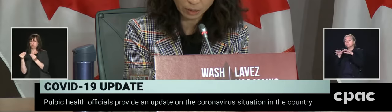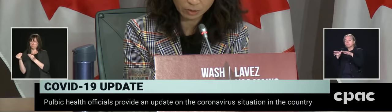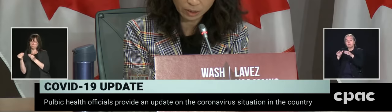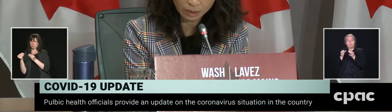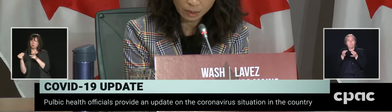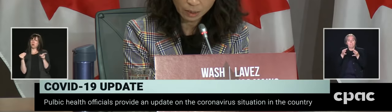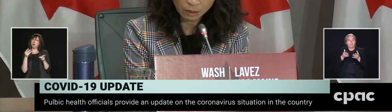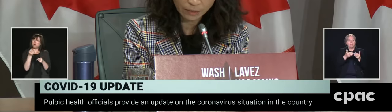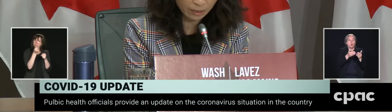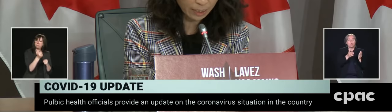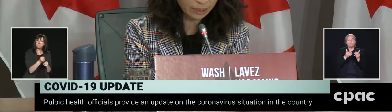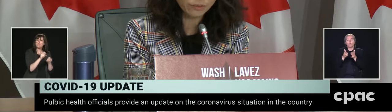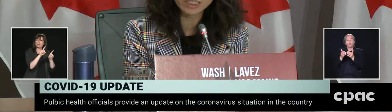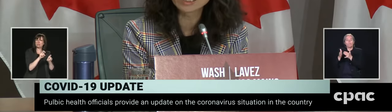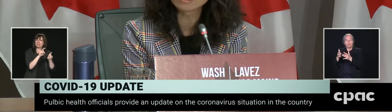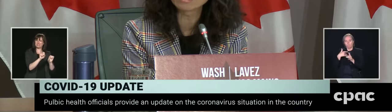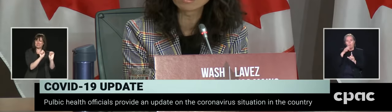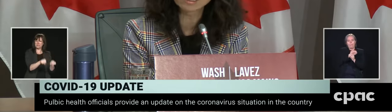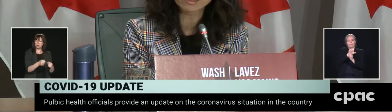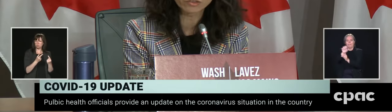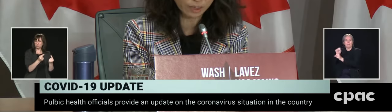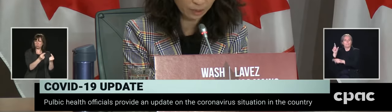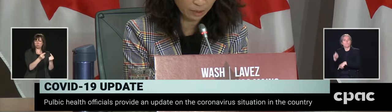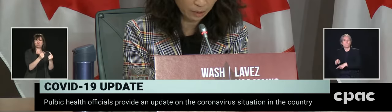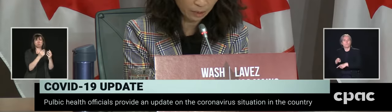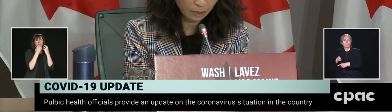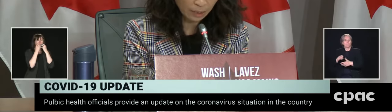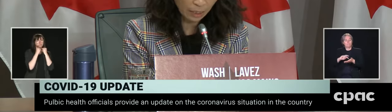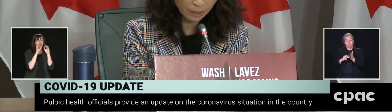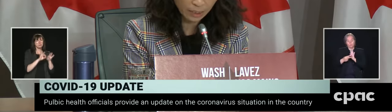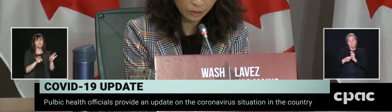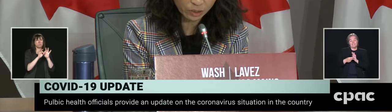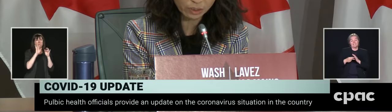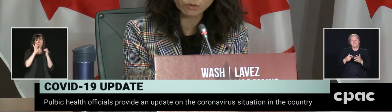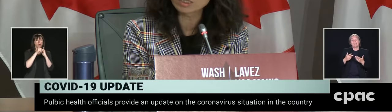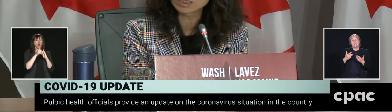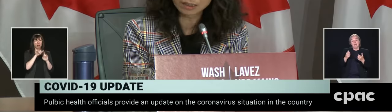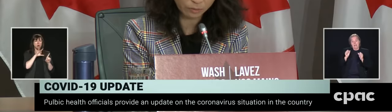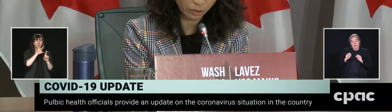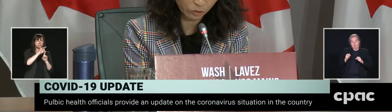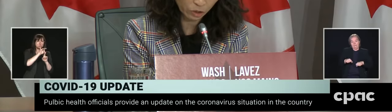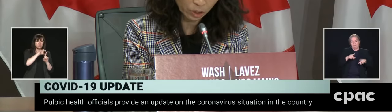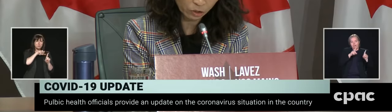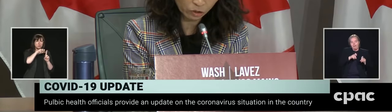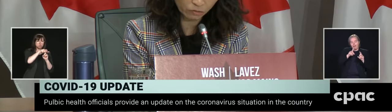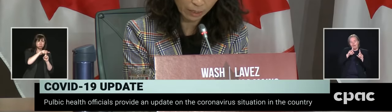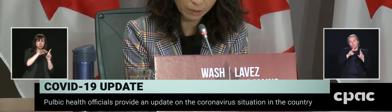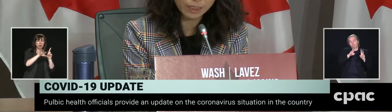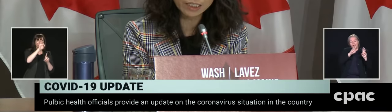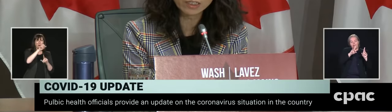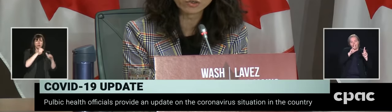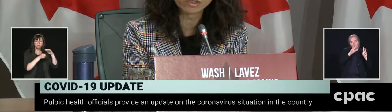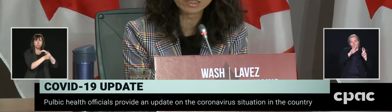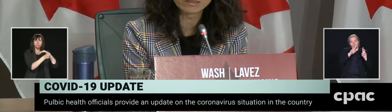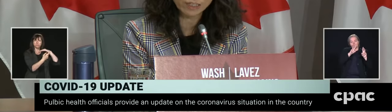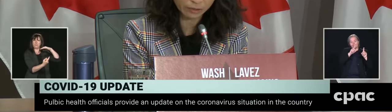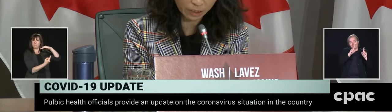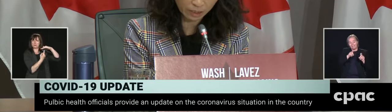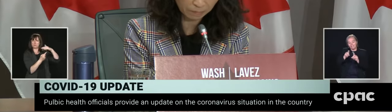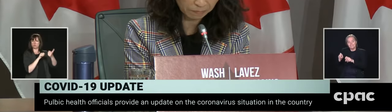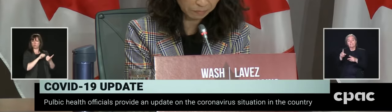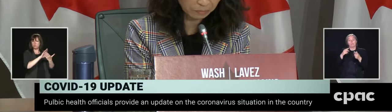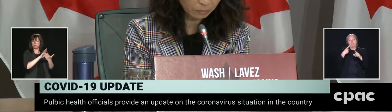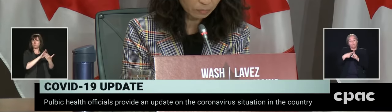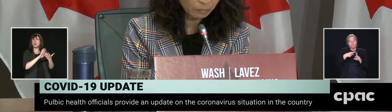vital component of our case finding, contact tracing, isolation and quarantine approach to rapidly corner the